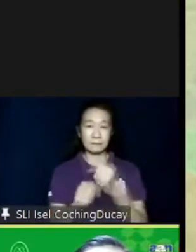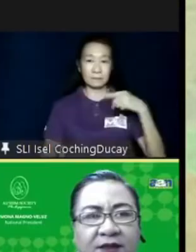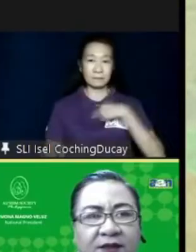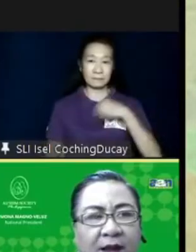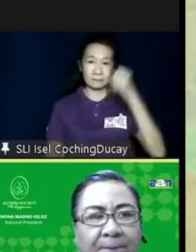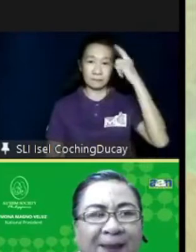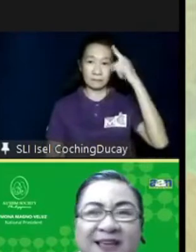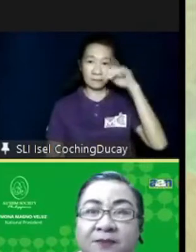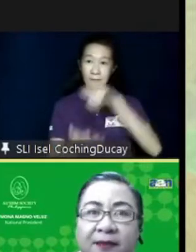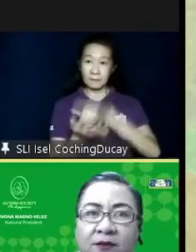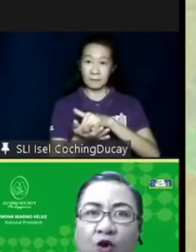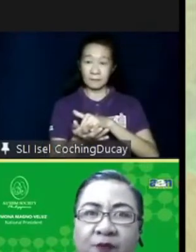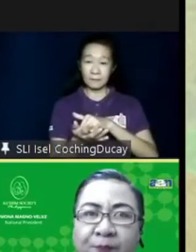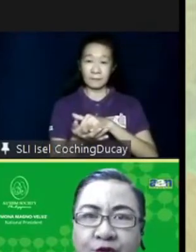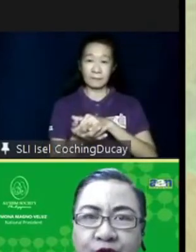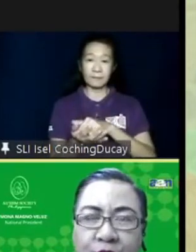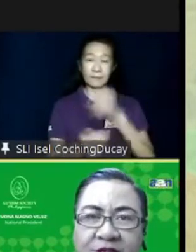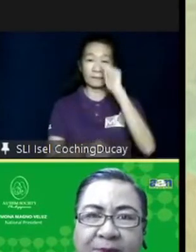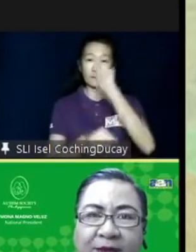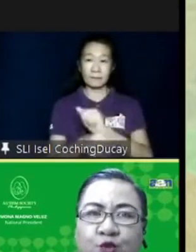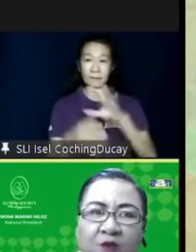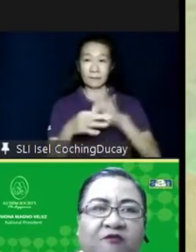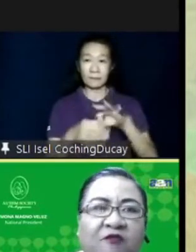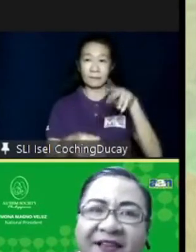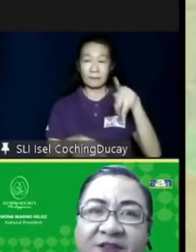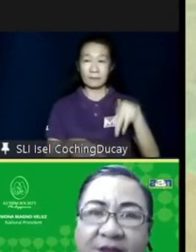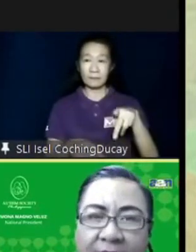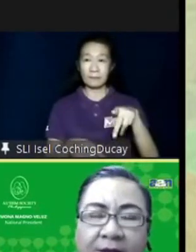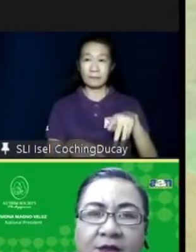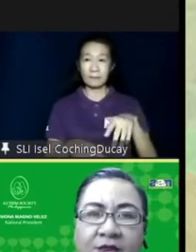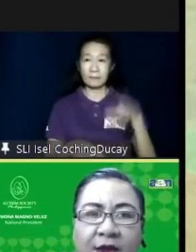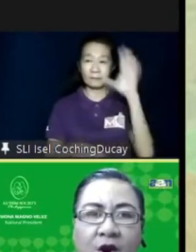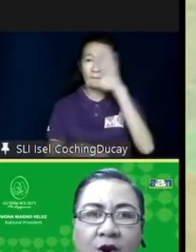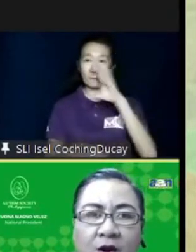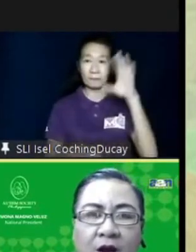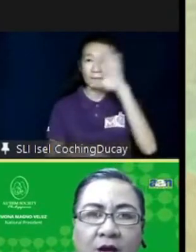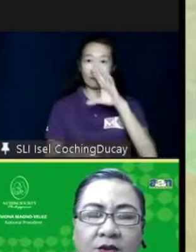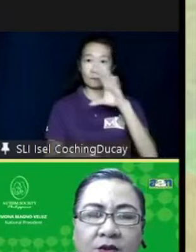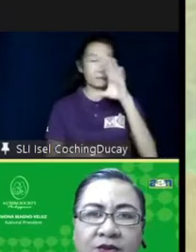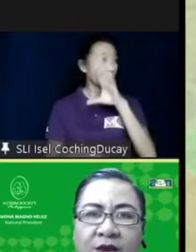that placement of a person on the spectrum or finding their